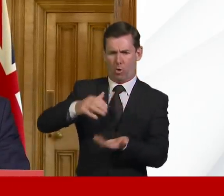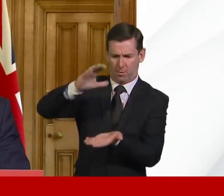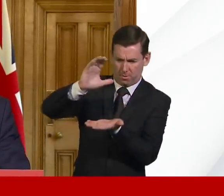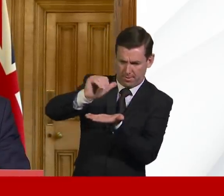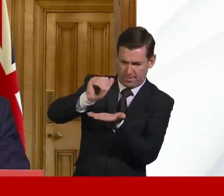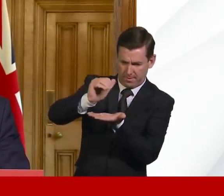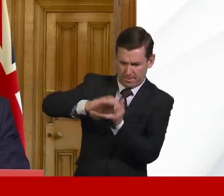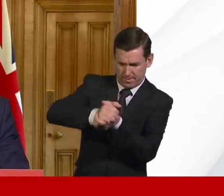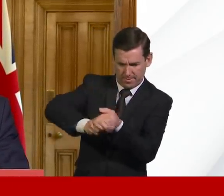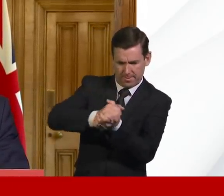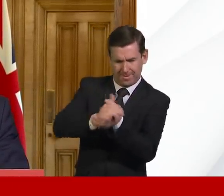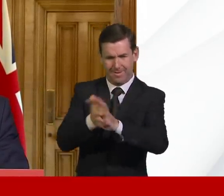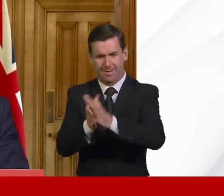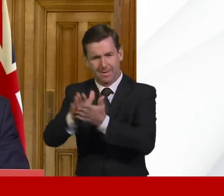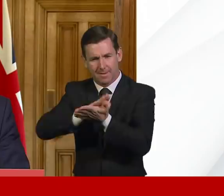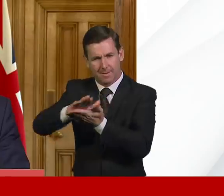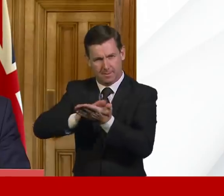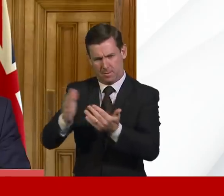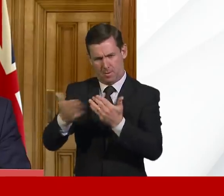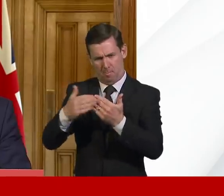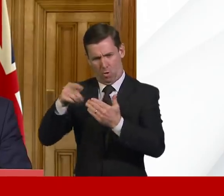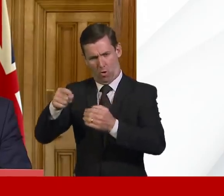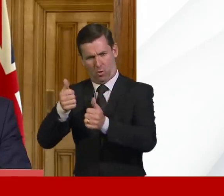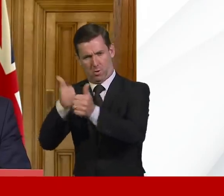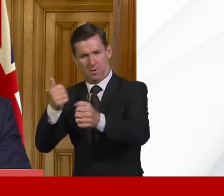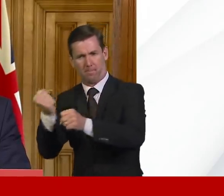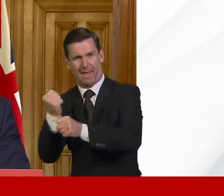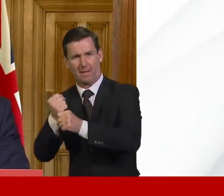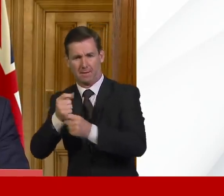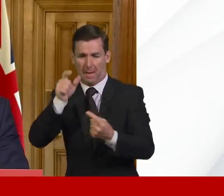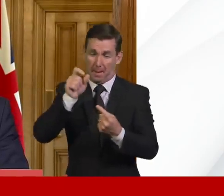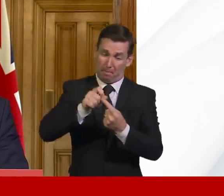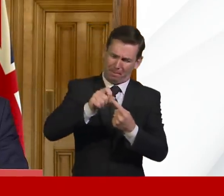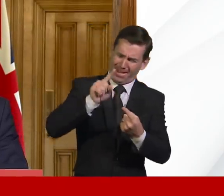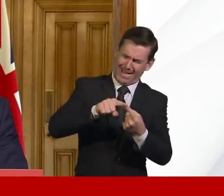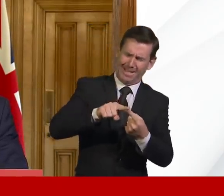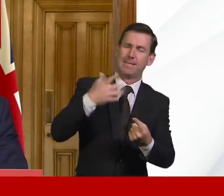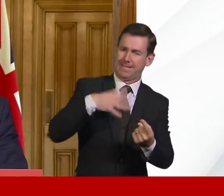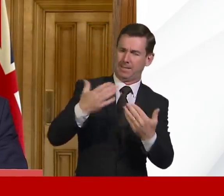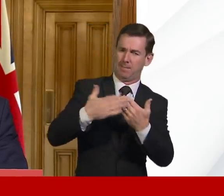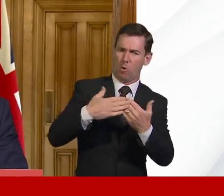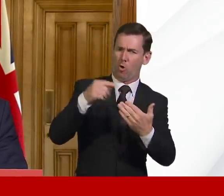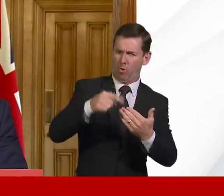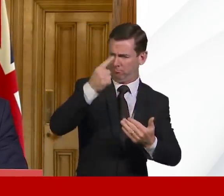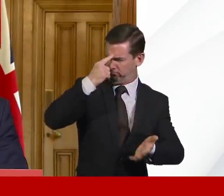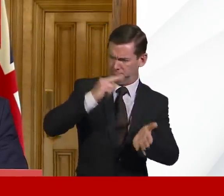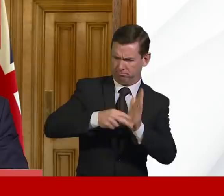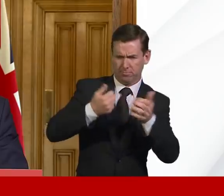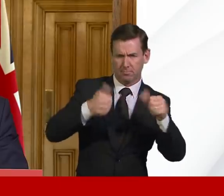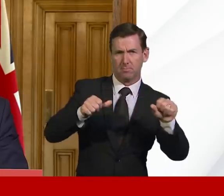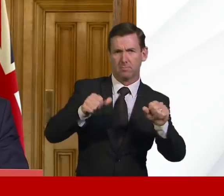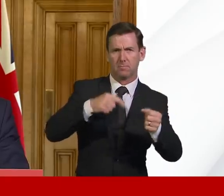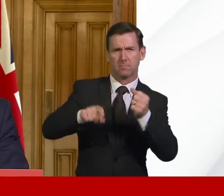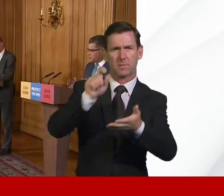make sure that we get more PPE equipment into the system. So specifically in terms of PPE, the measures that we have undertaken is that the Office for